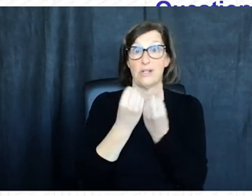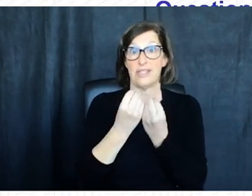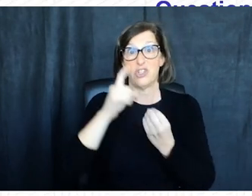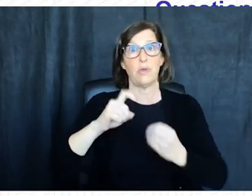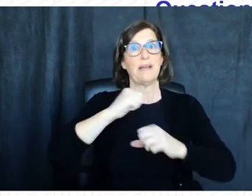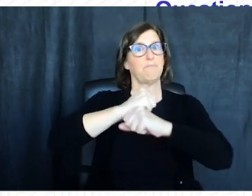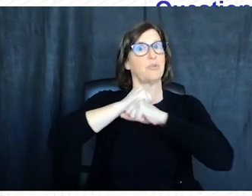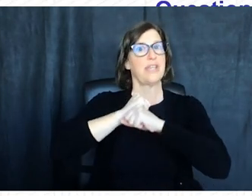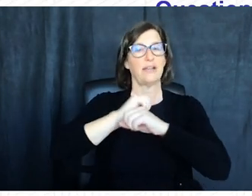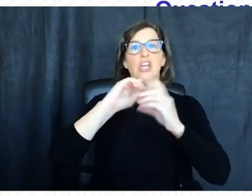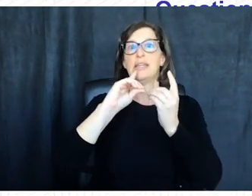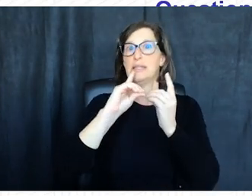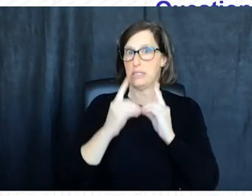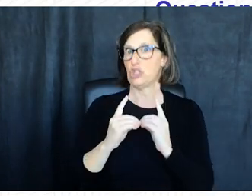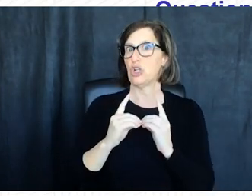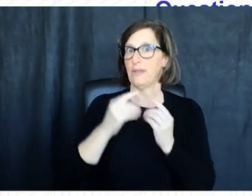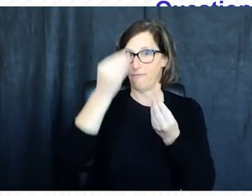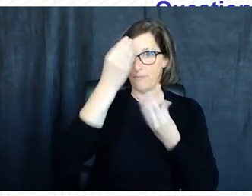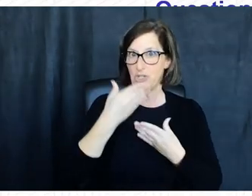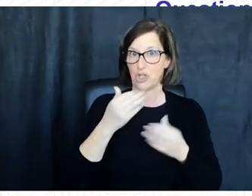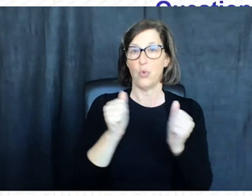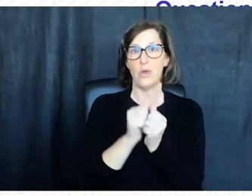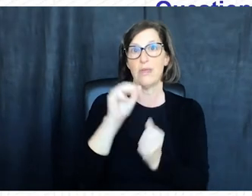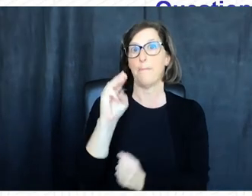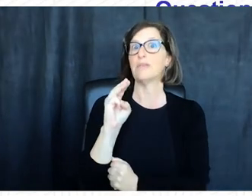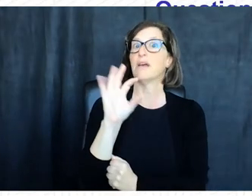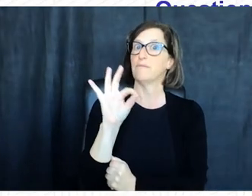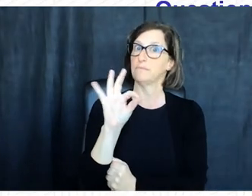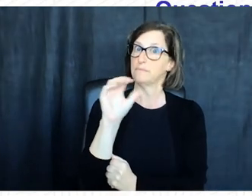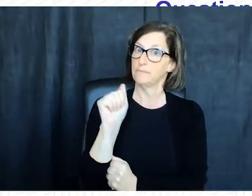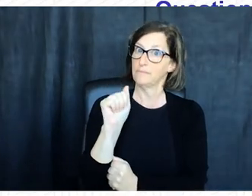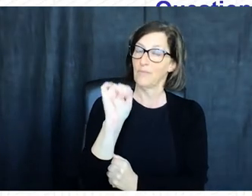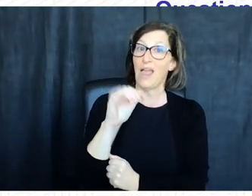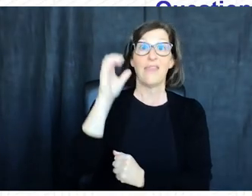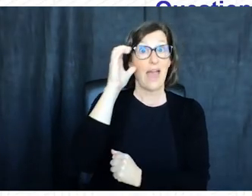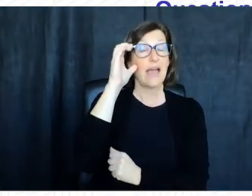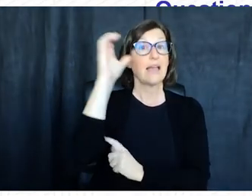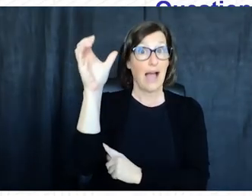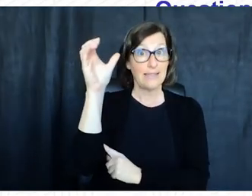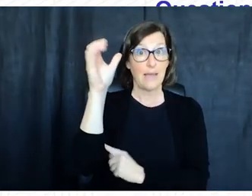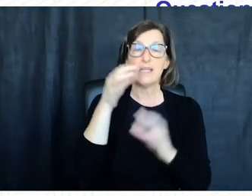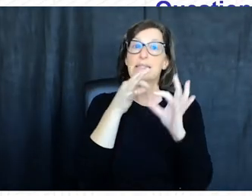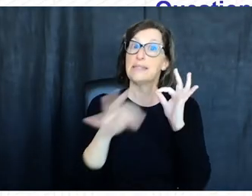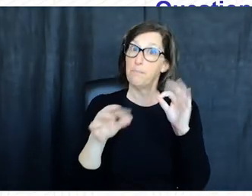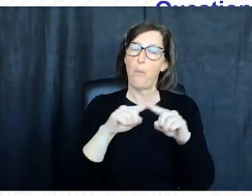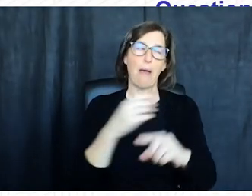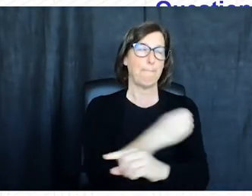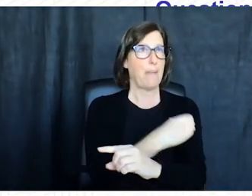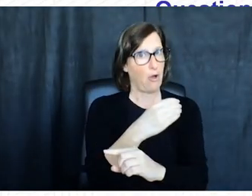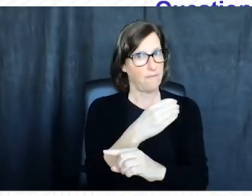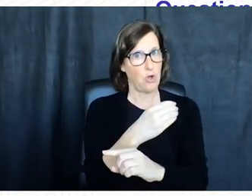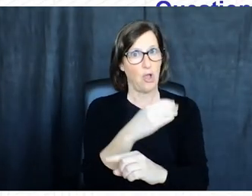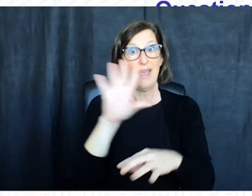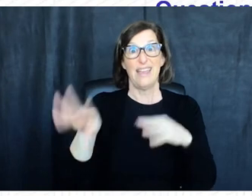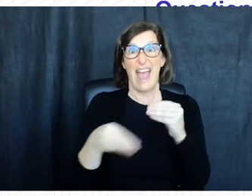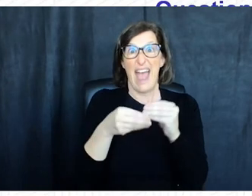and organizations to fortify our digital defenses through the power of multi-factor authentication the concept of multi-factor authentication is simple yet